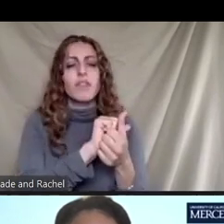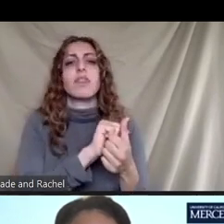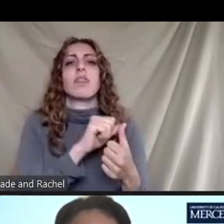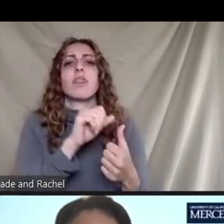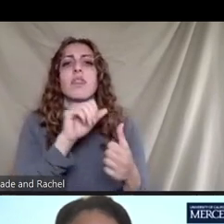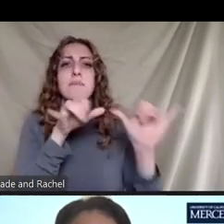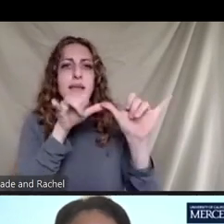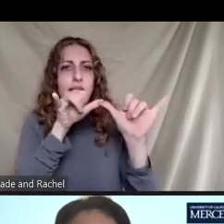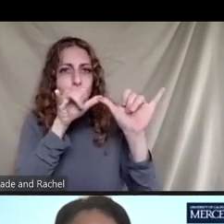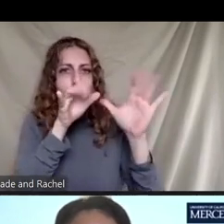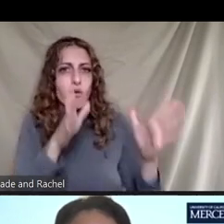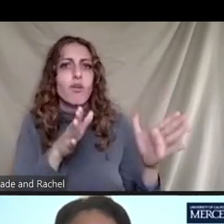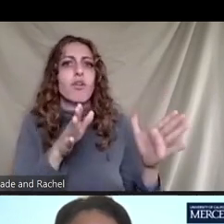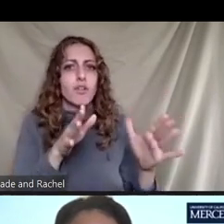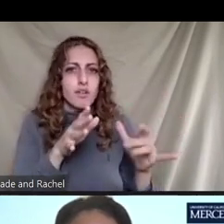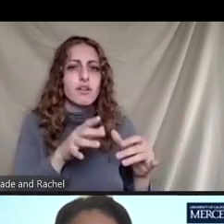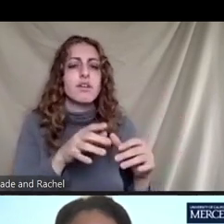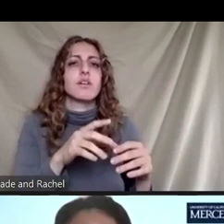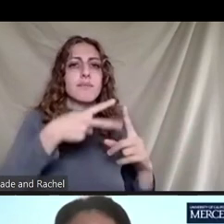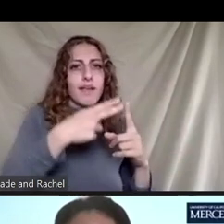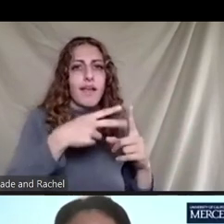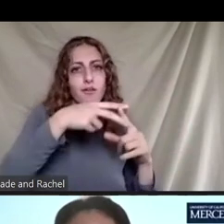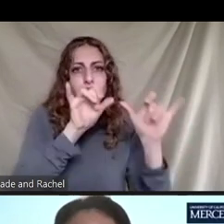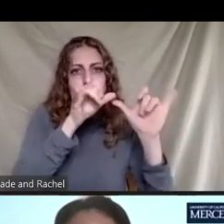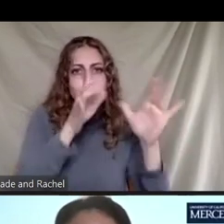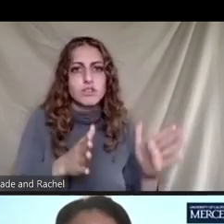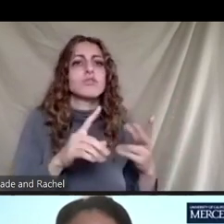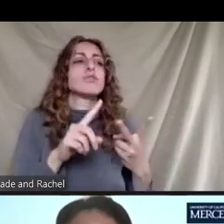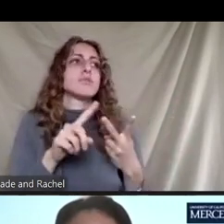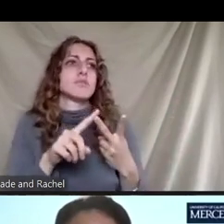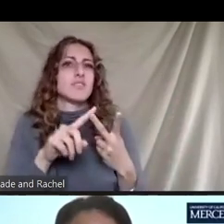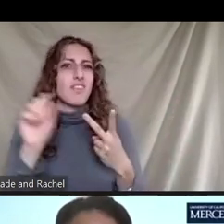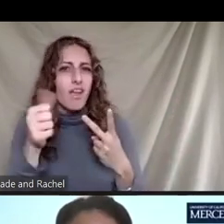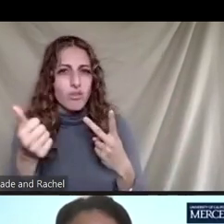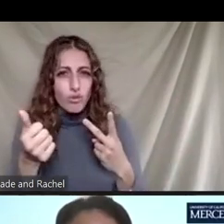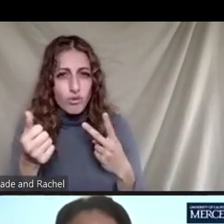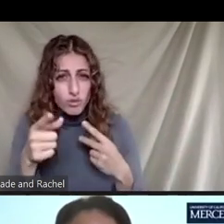other disciplines to be more thoughtful in green chemistry and sustainability?